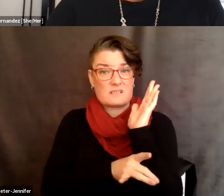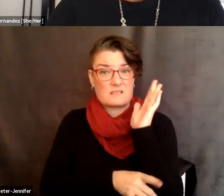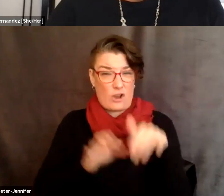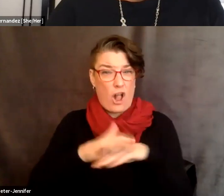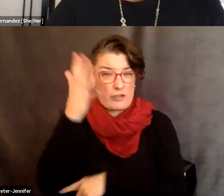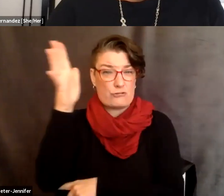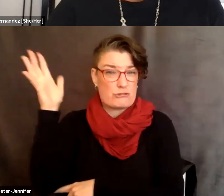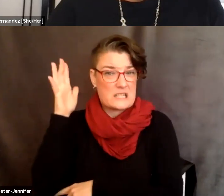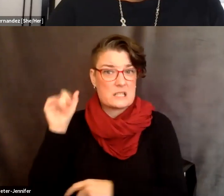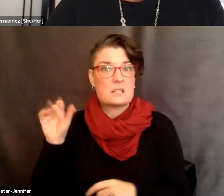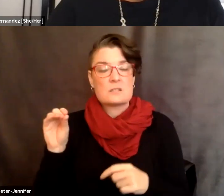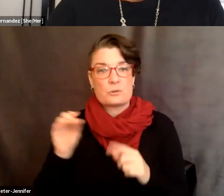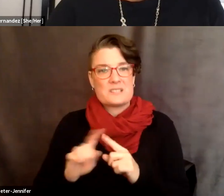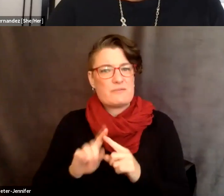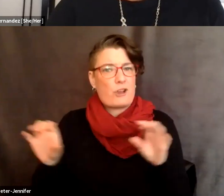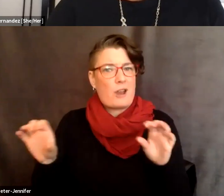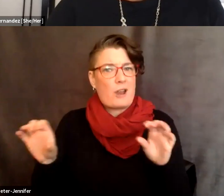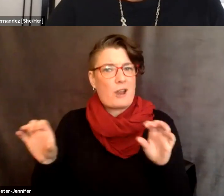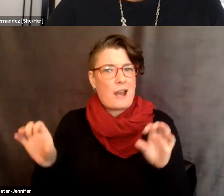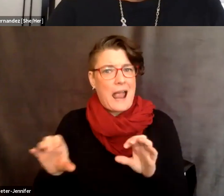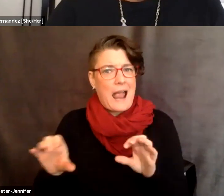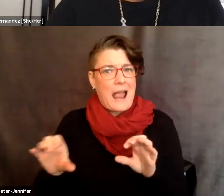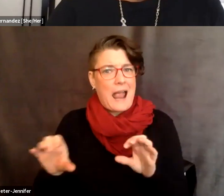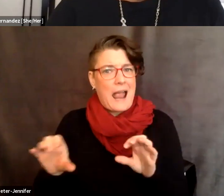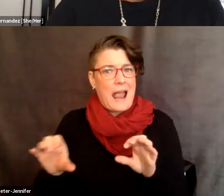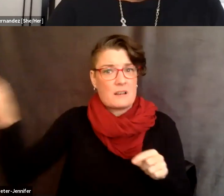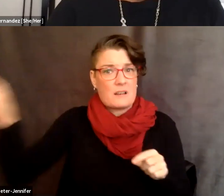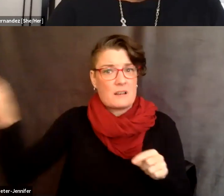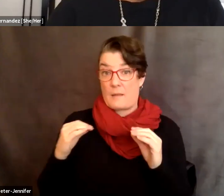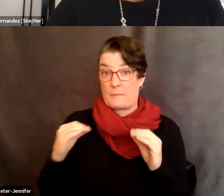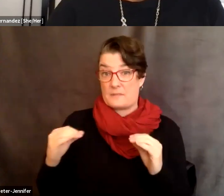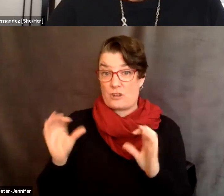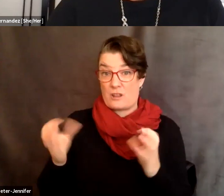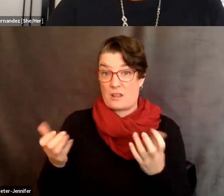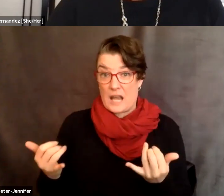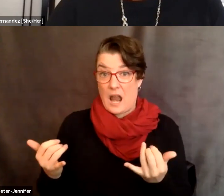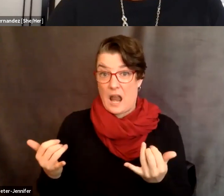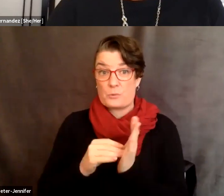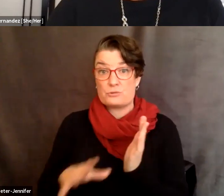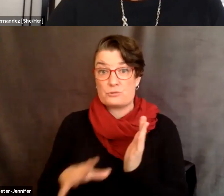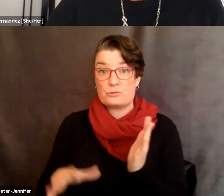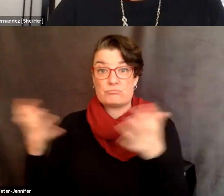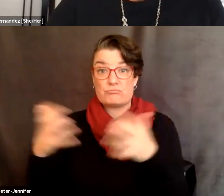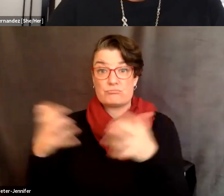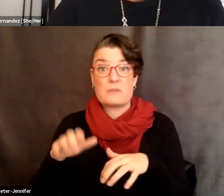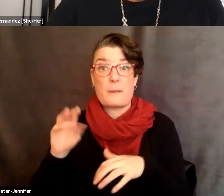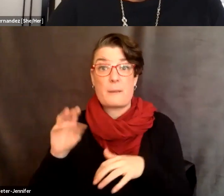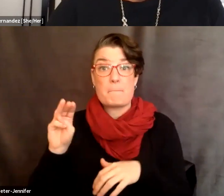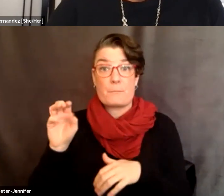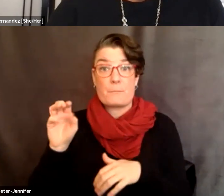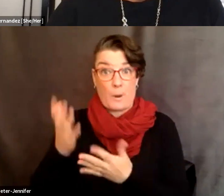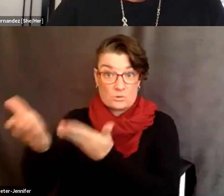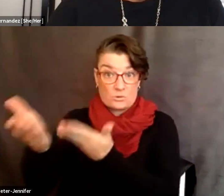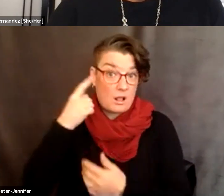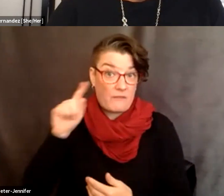these kinds of actions underway, but I'm really intrigued. mean, teaching a class right now where students are putting, putting together memorial proposals and it's really exciting to